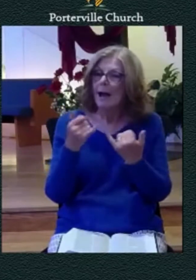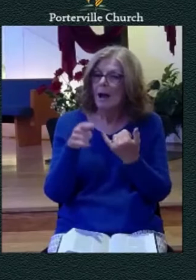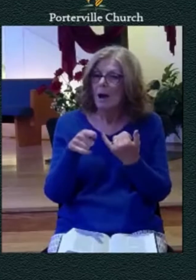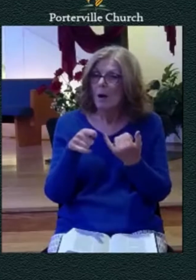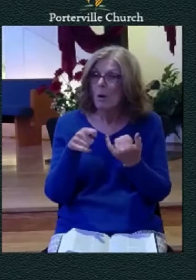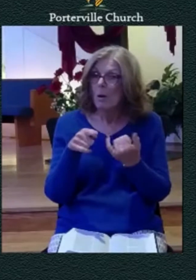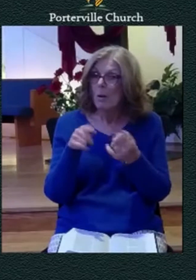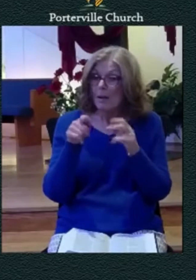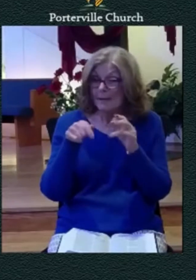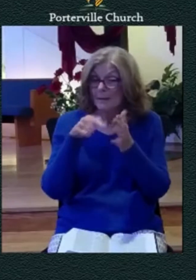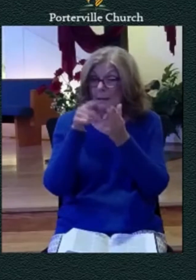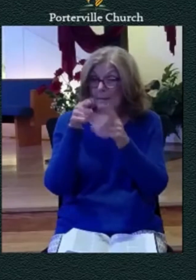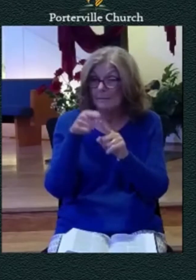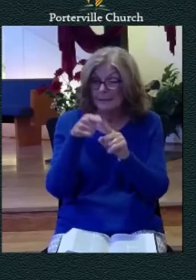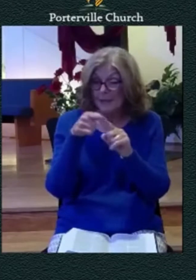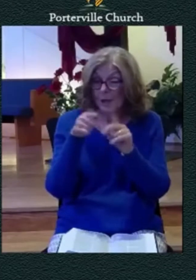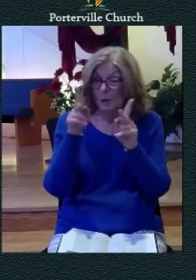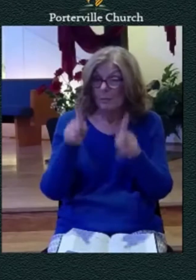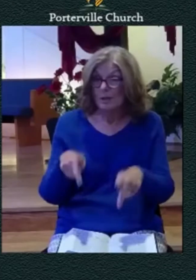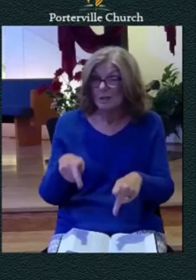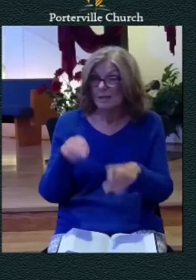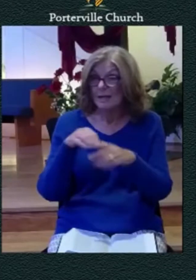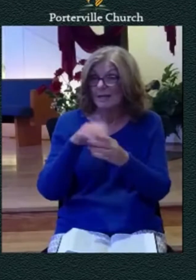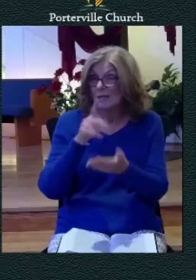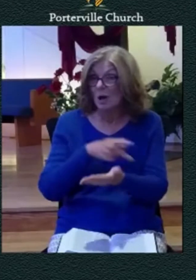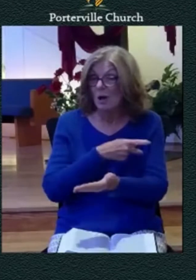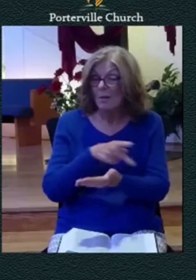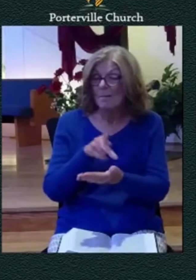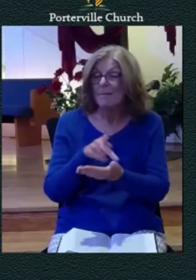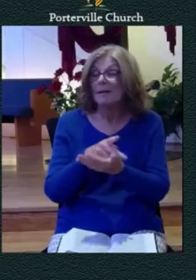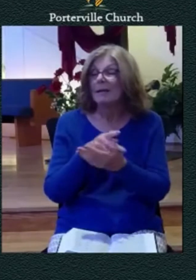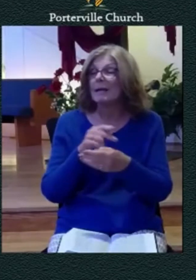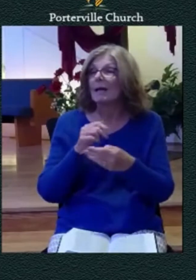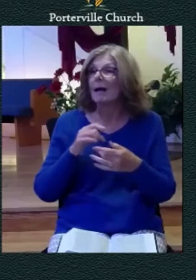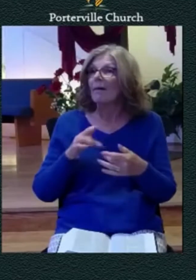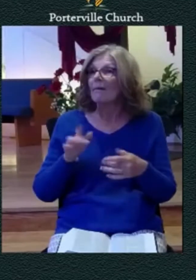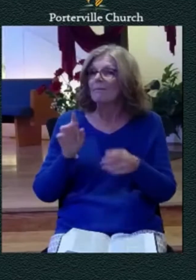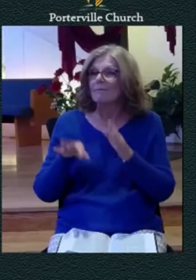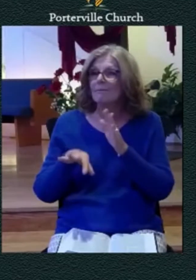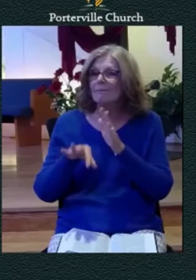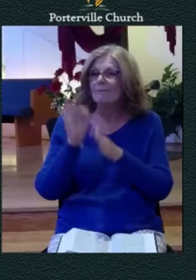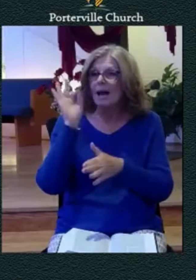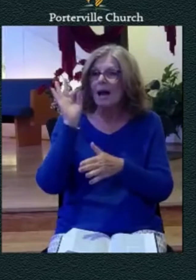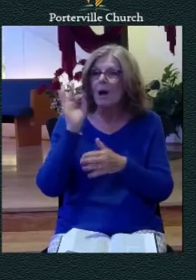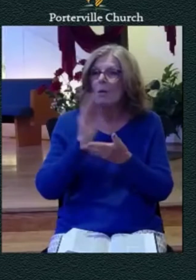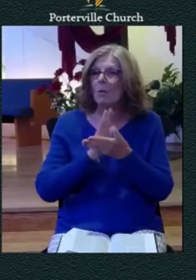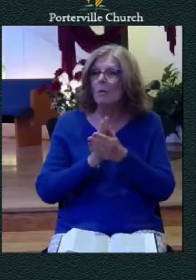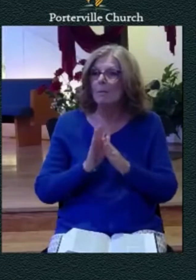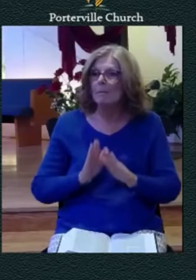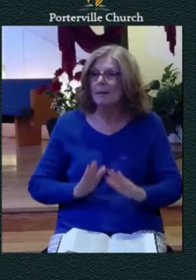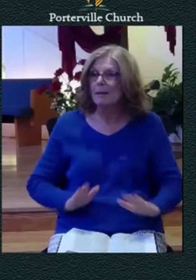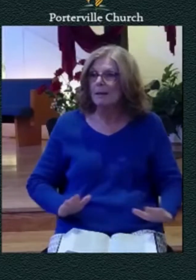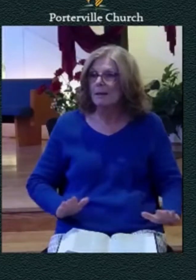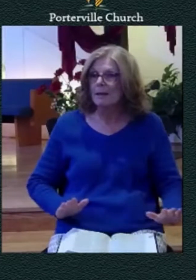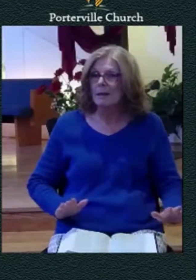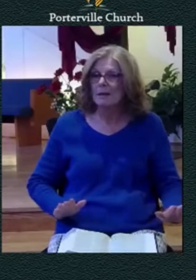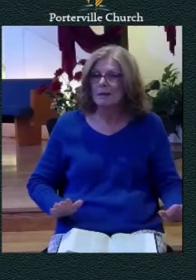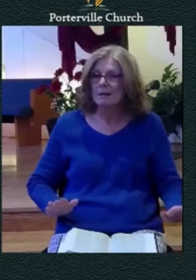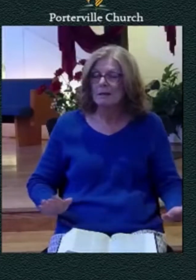talked about that in past weeks a calm confiding restful trust